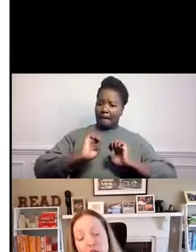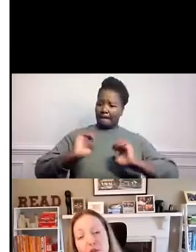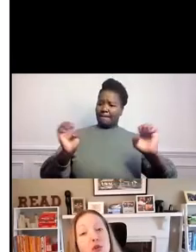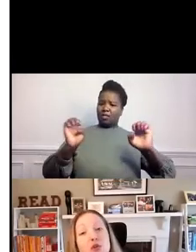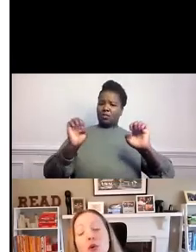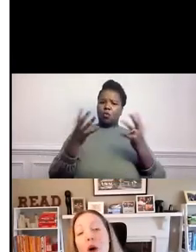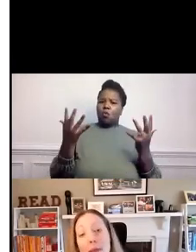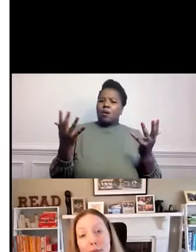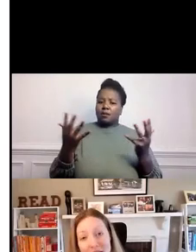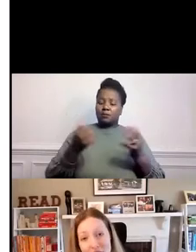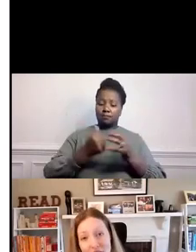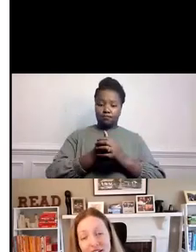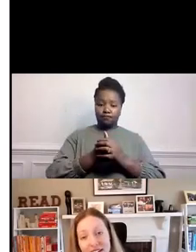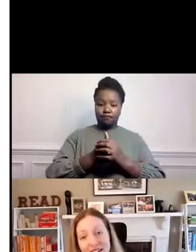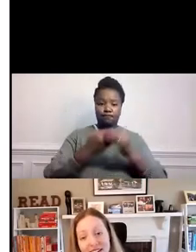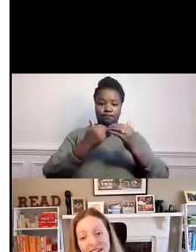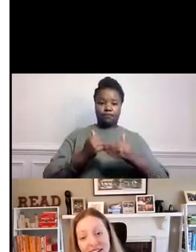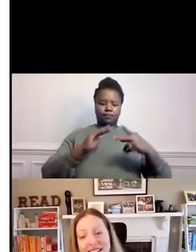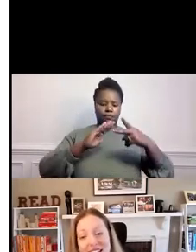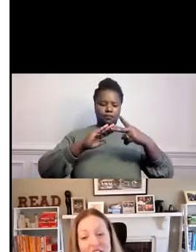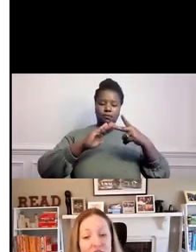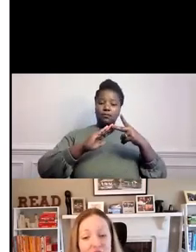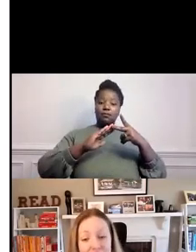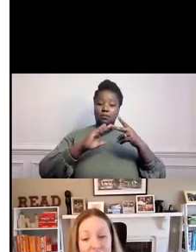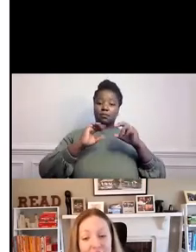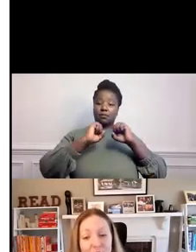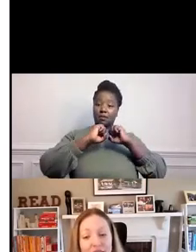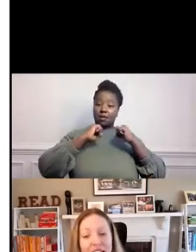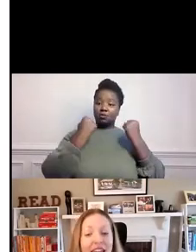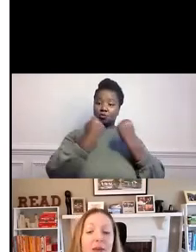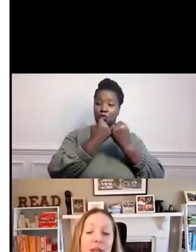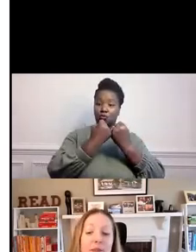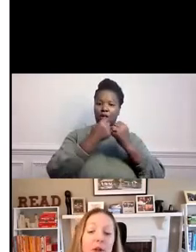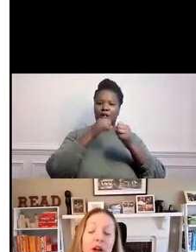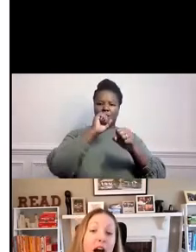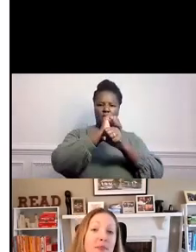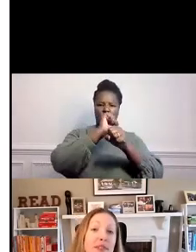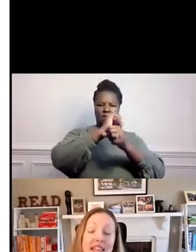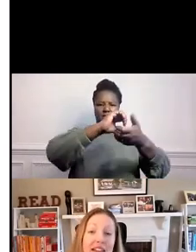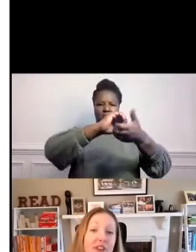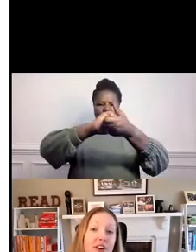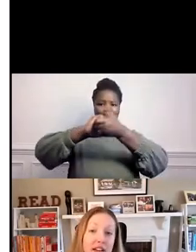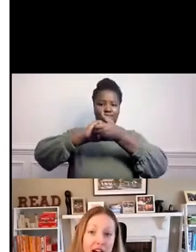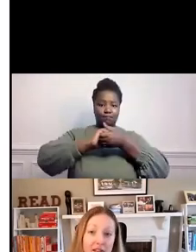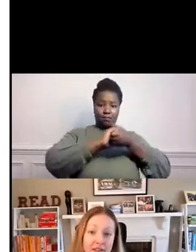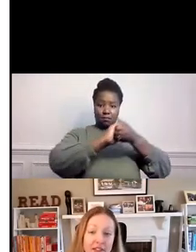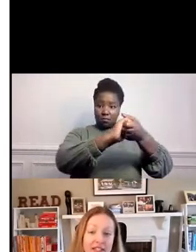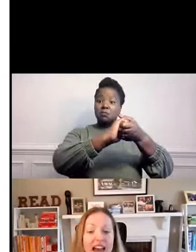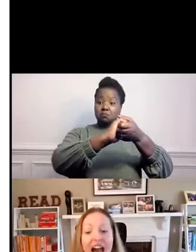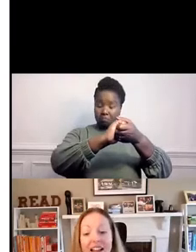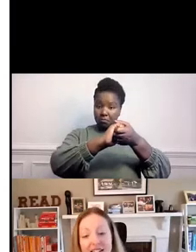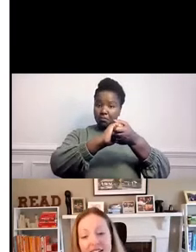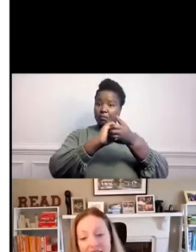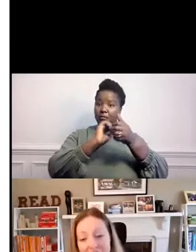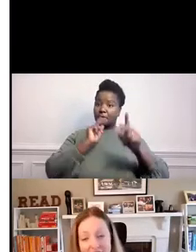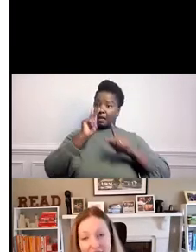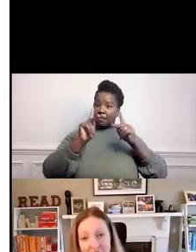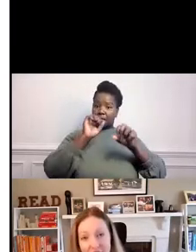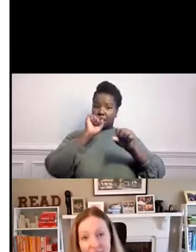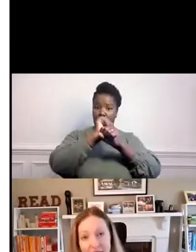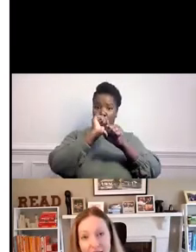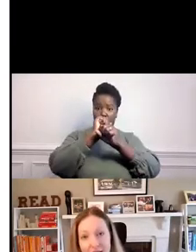chose social cooperation. Essentially, can people come together enough to act